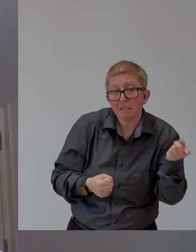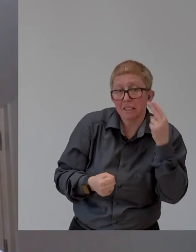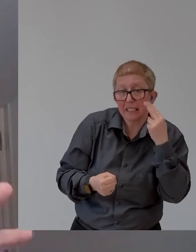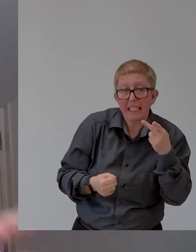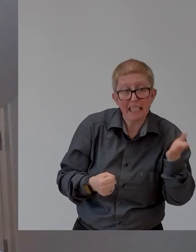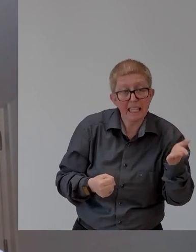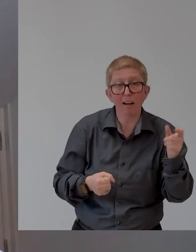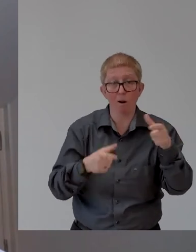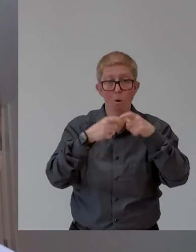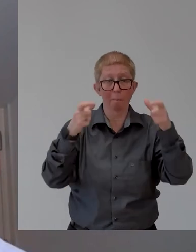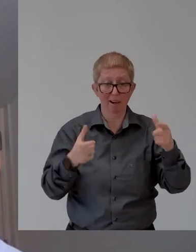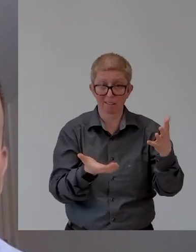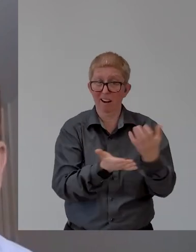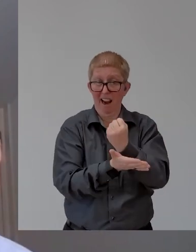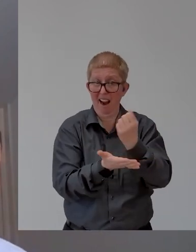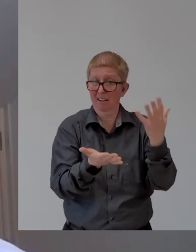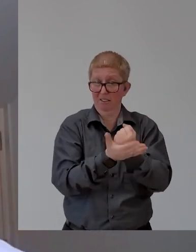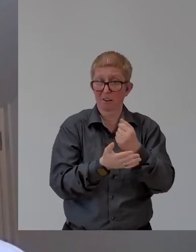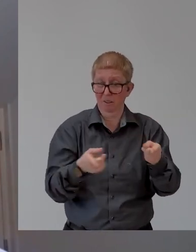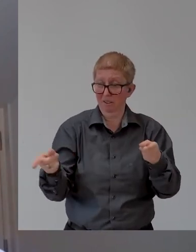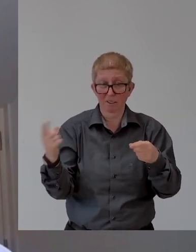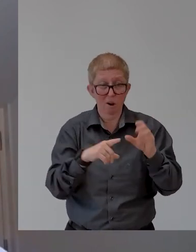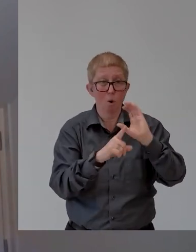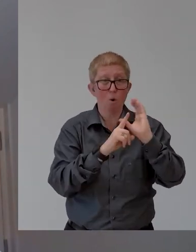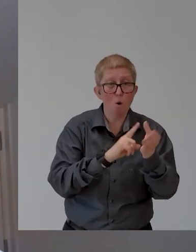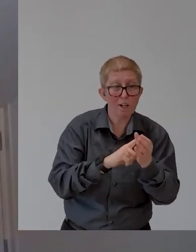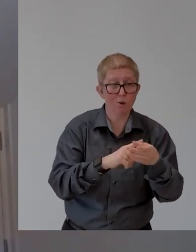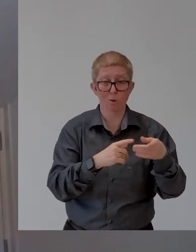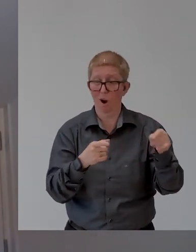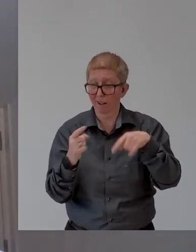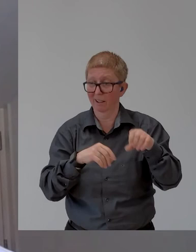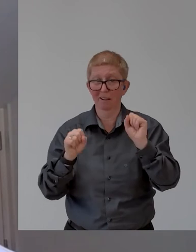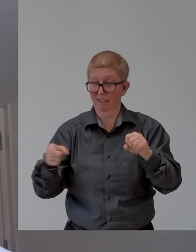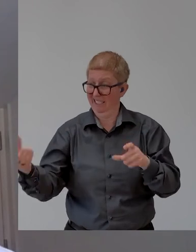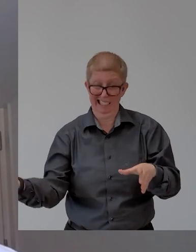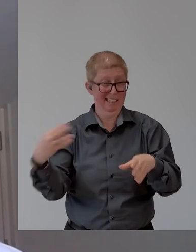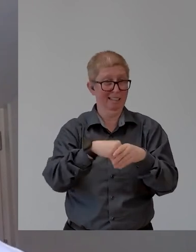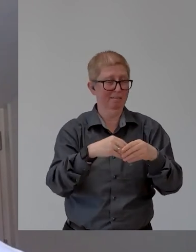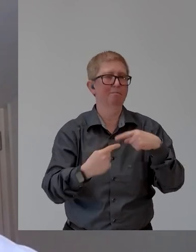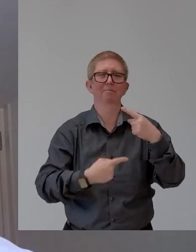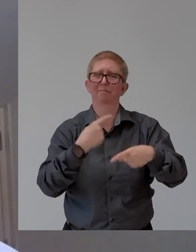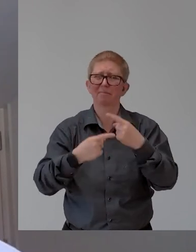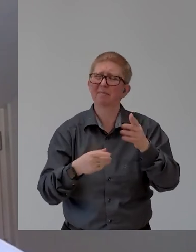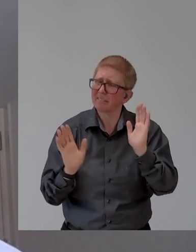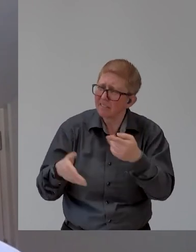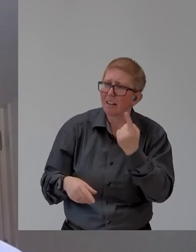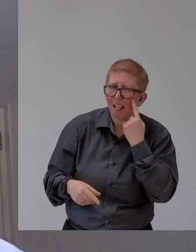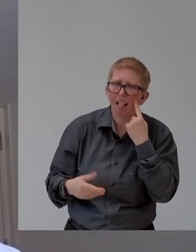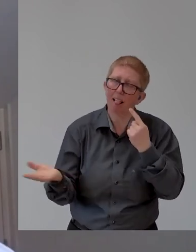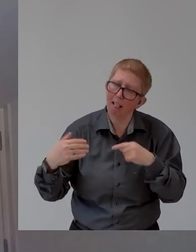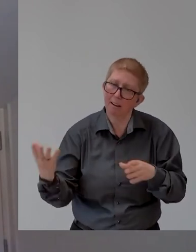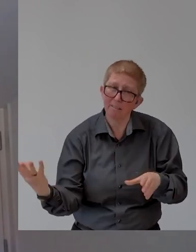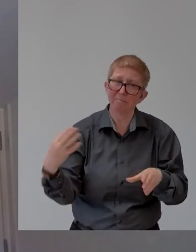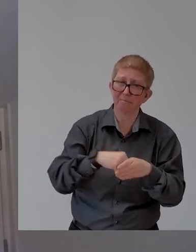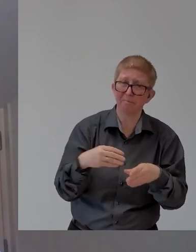because it will happen. um, and so that's, you know, uh, working at ADECO, I'm in a unique position